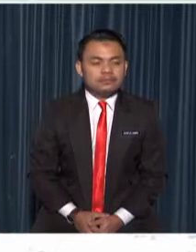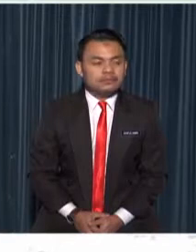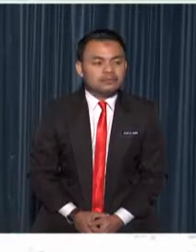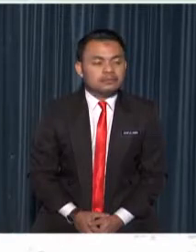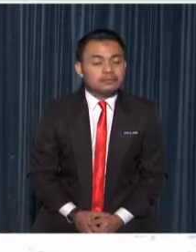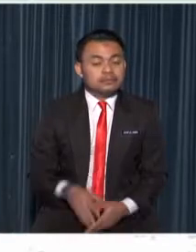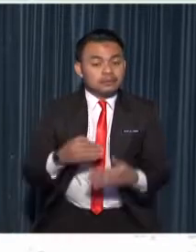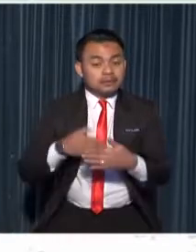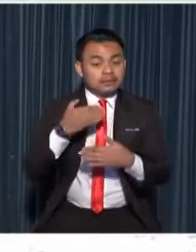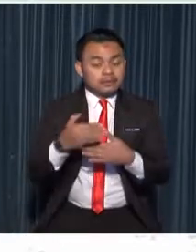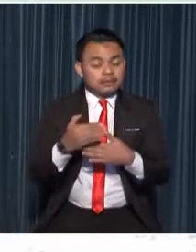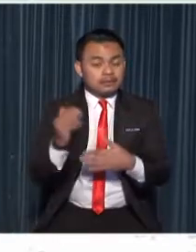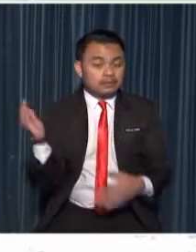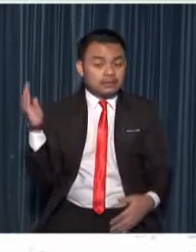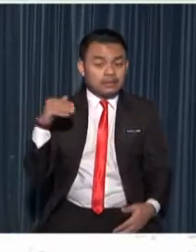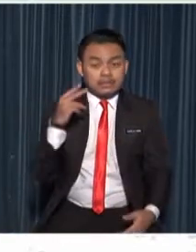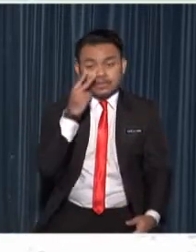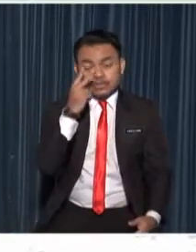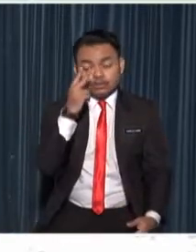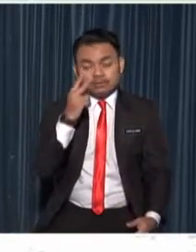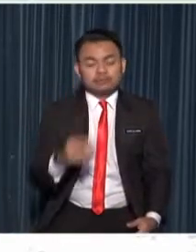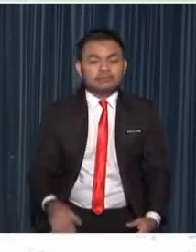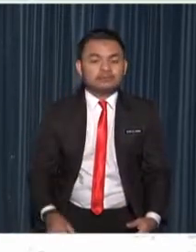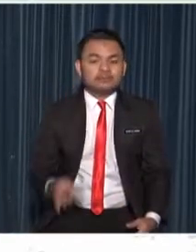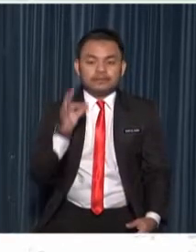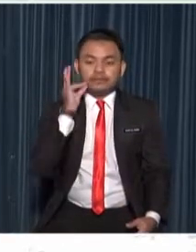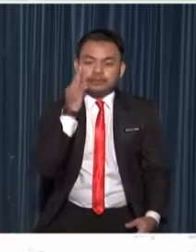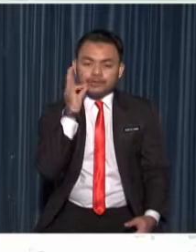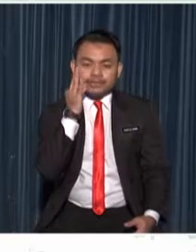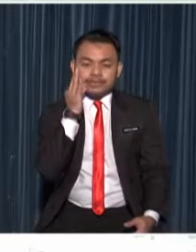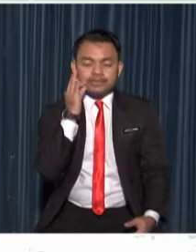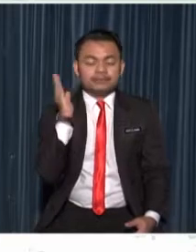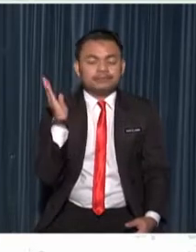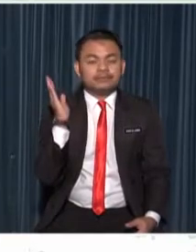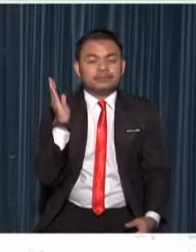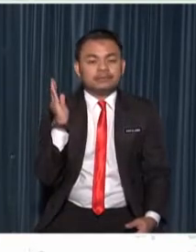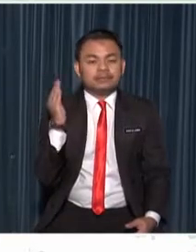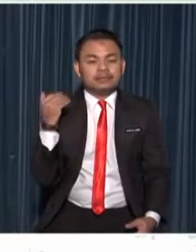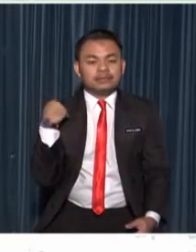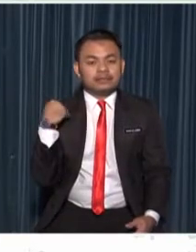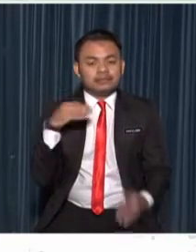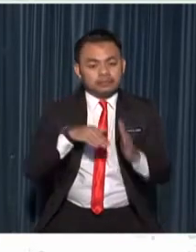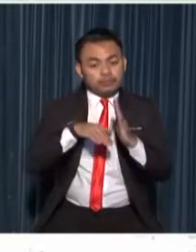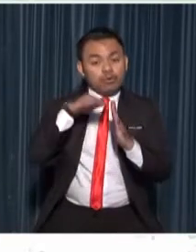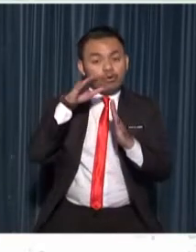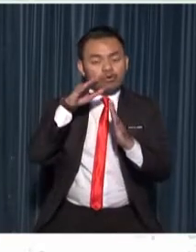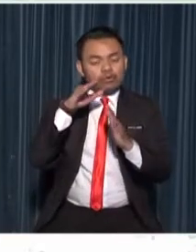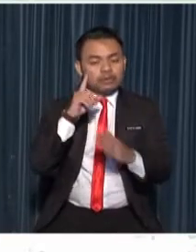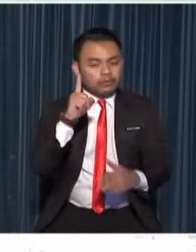next let's look at let's fruits that have more than one seed